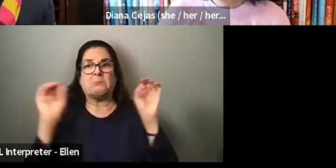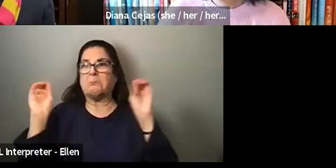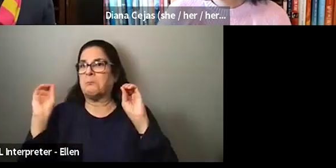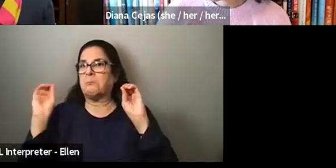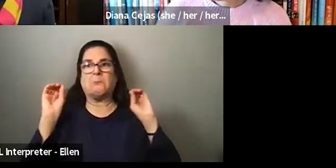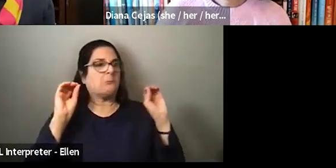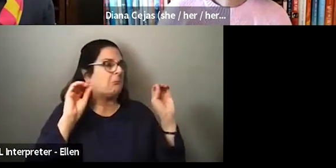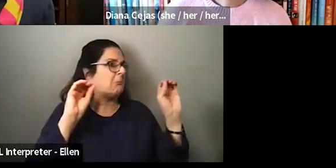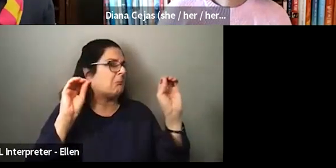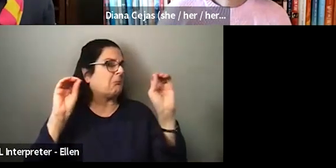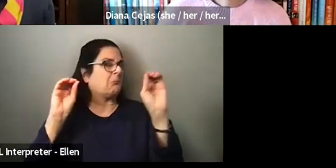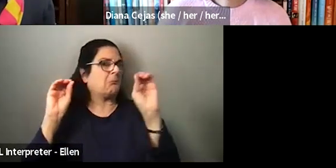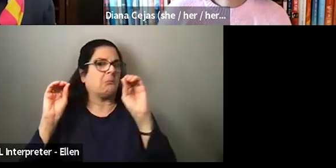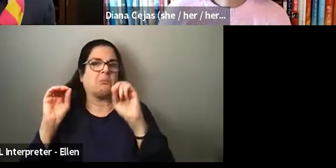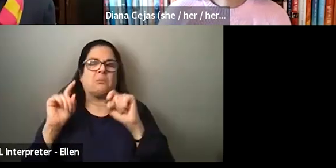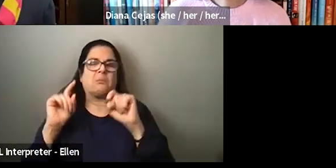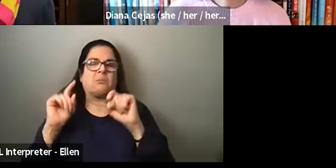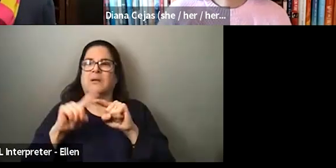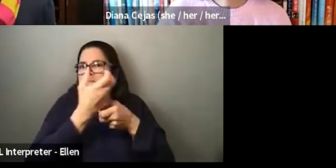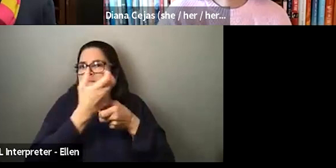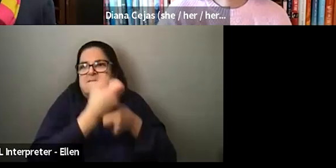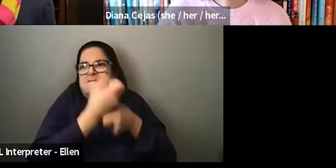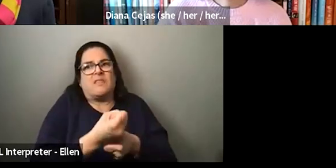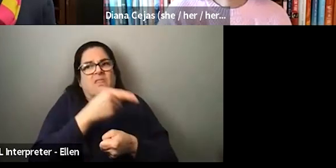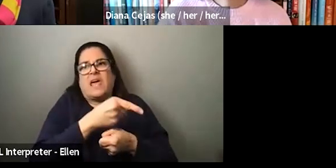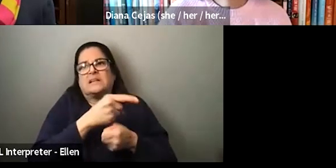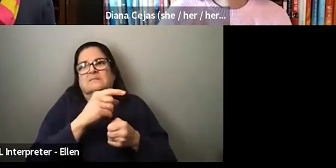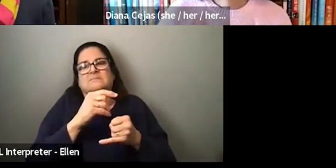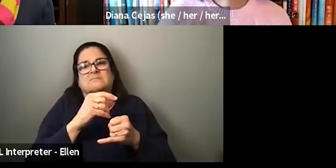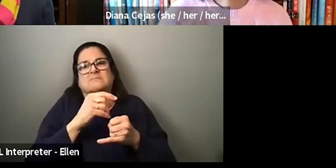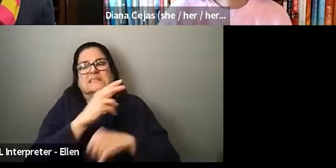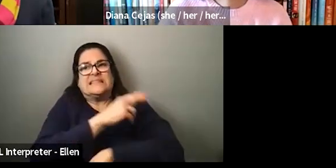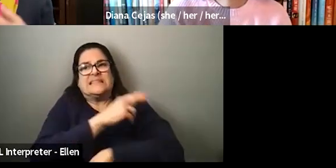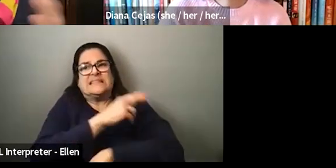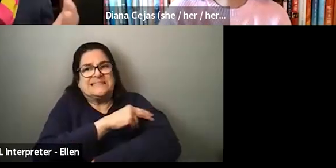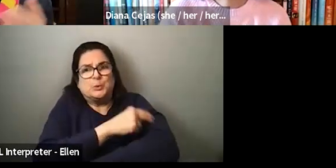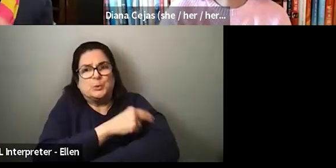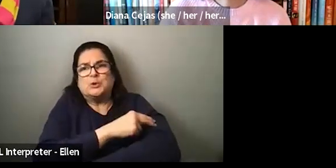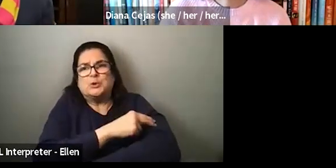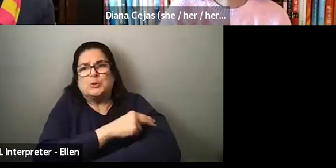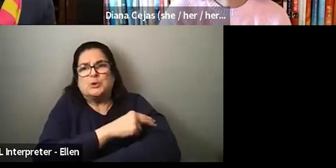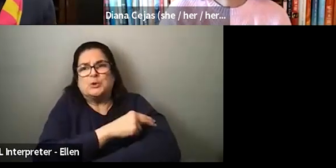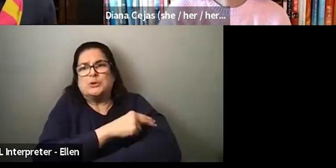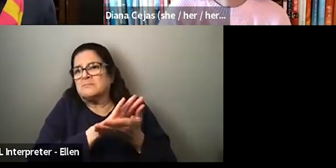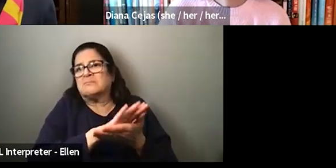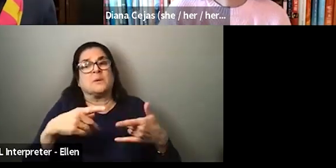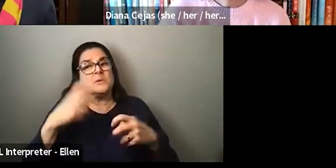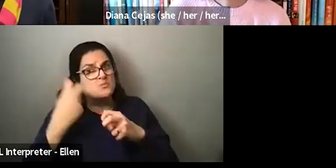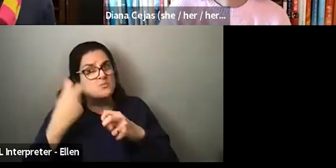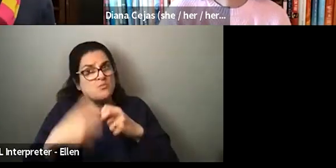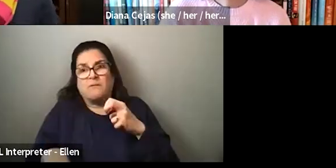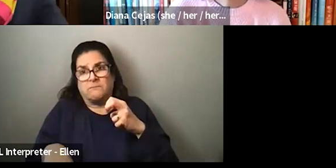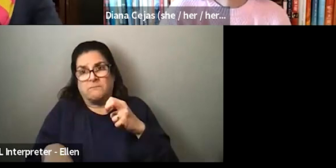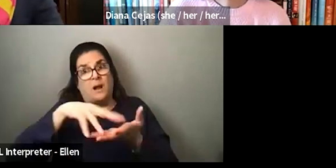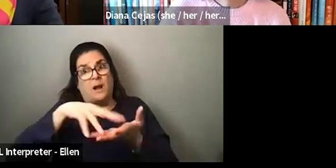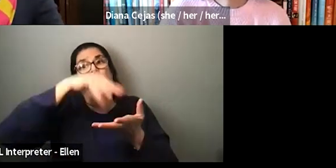really hard to have faith in the institution. So that was a rough experience, but I learned a lot from it and I hope maybe sharing my experience will help